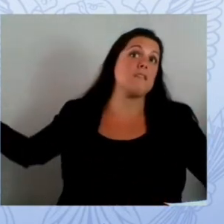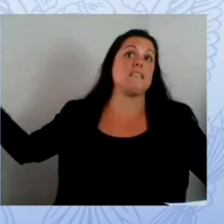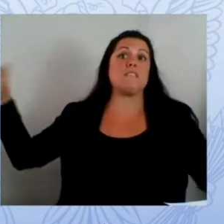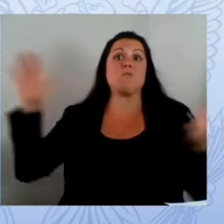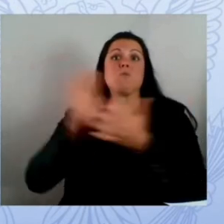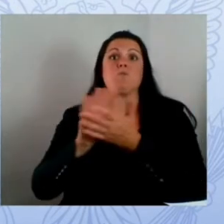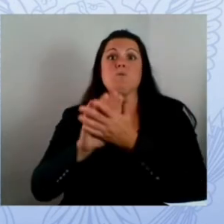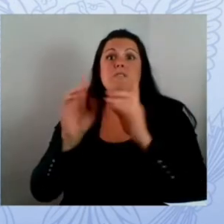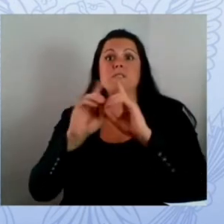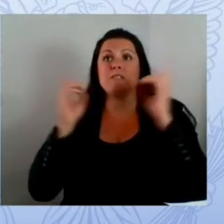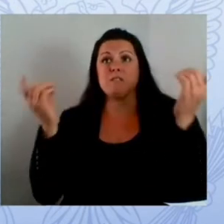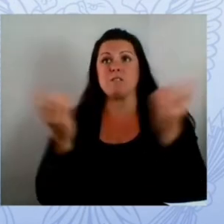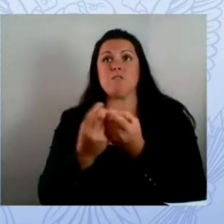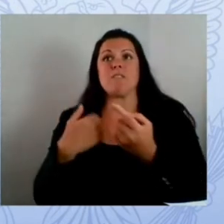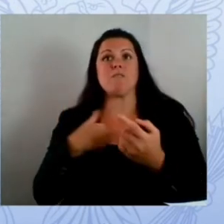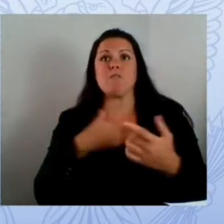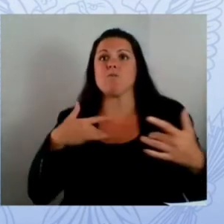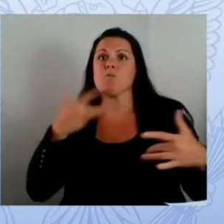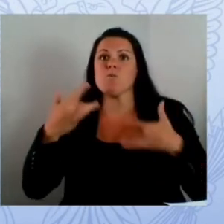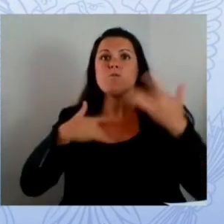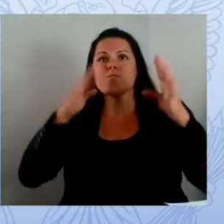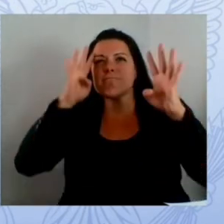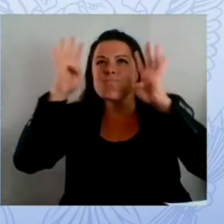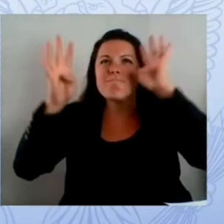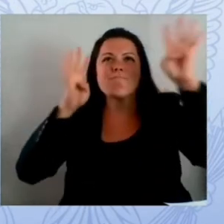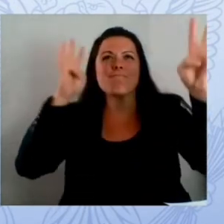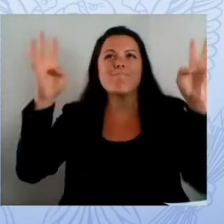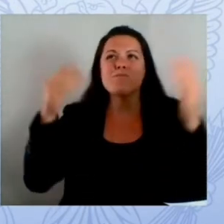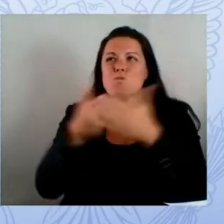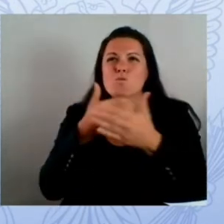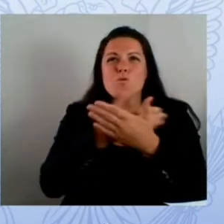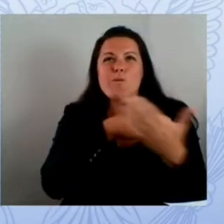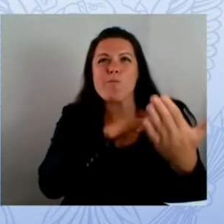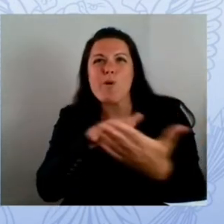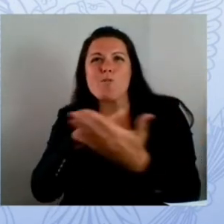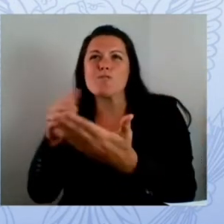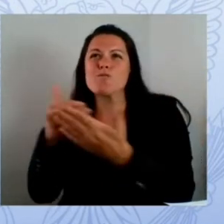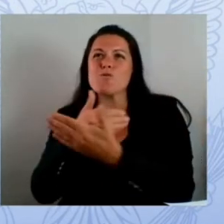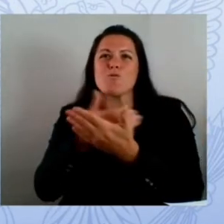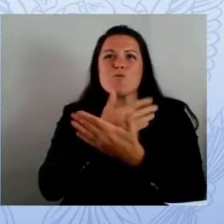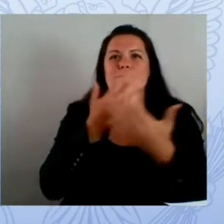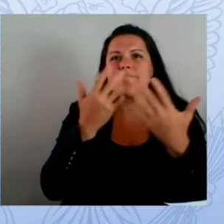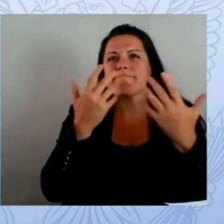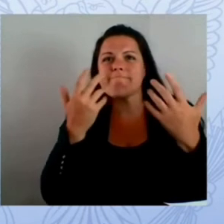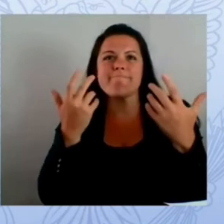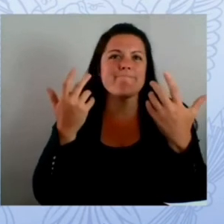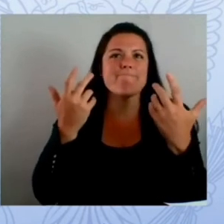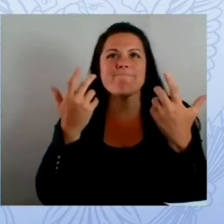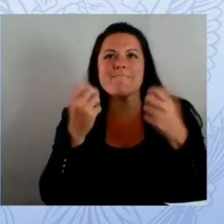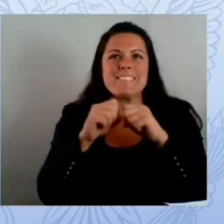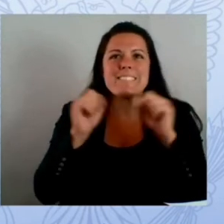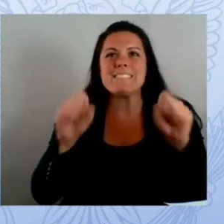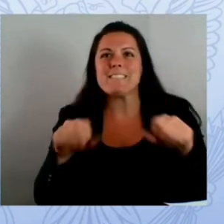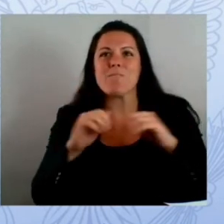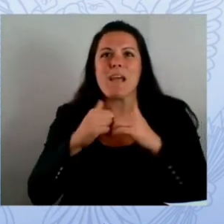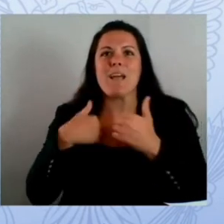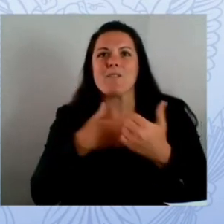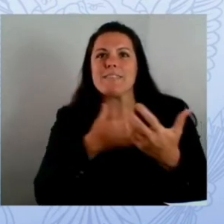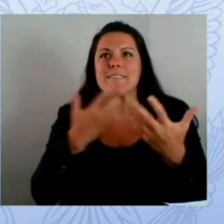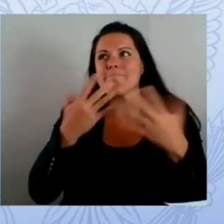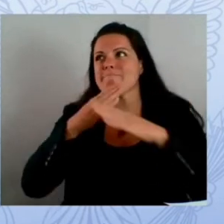some of the impacts of cyber security incidents and i would share another word of caution as we go forward the k-12 sector